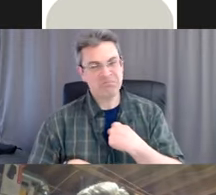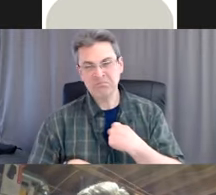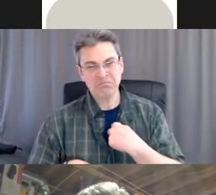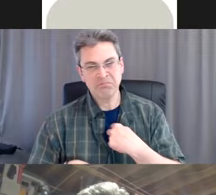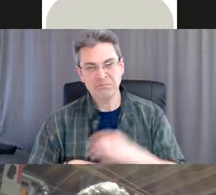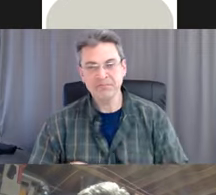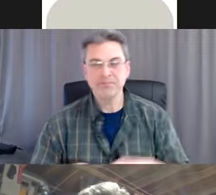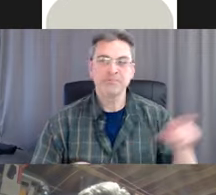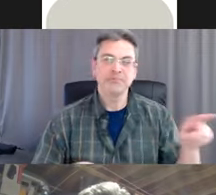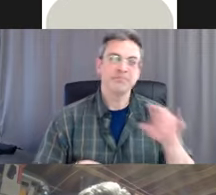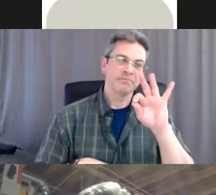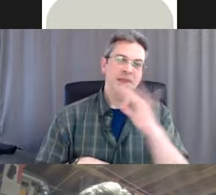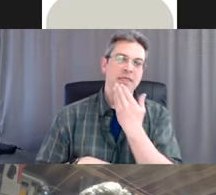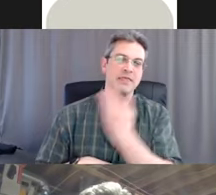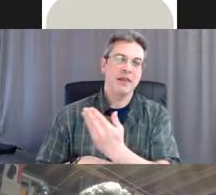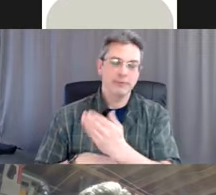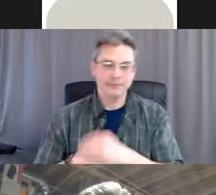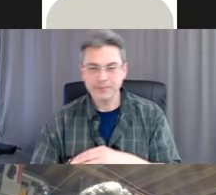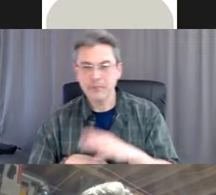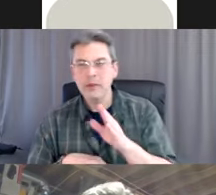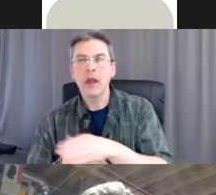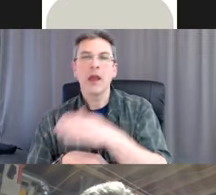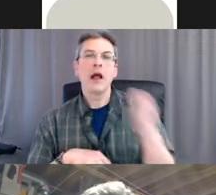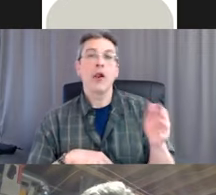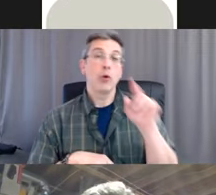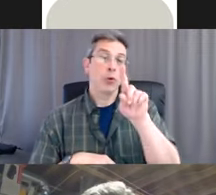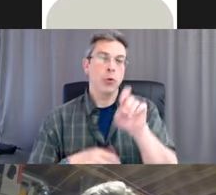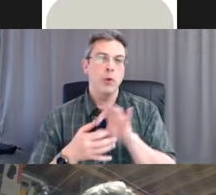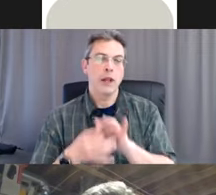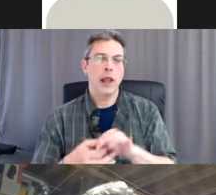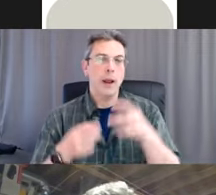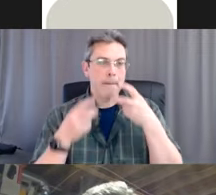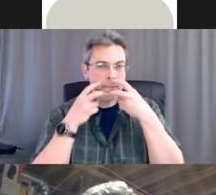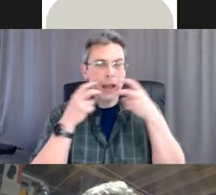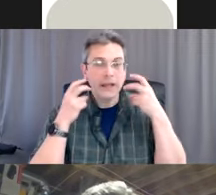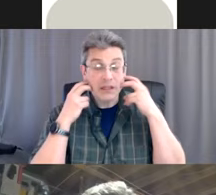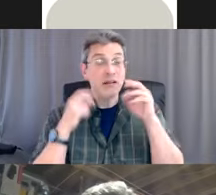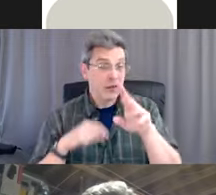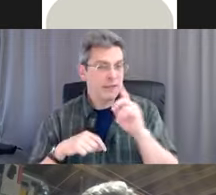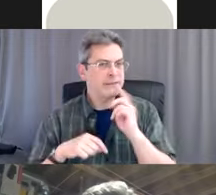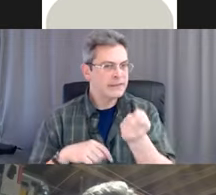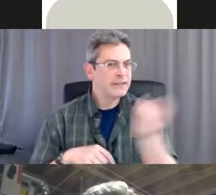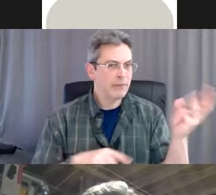Tim. Another mask related question. Actually, there are a few mask related questions.